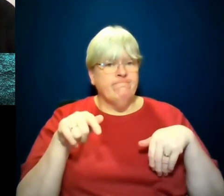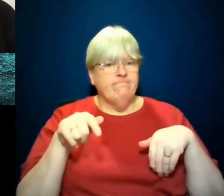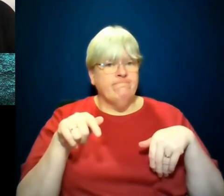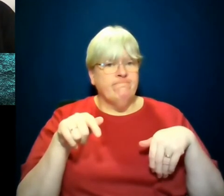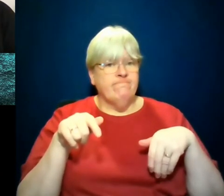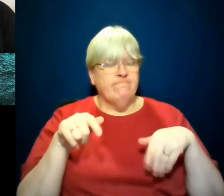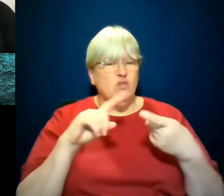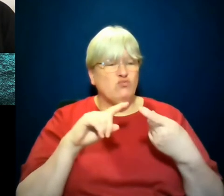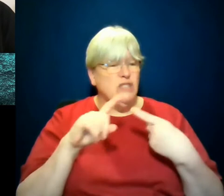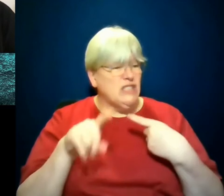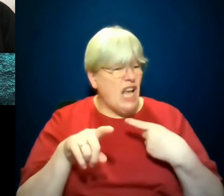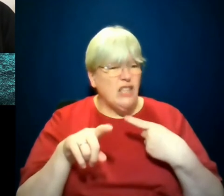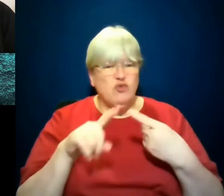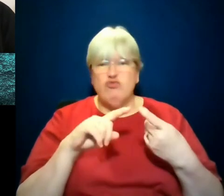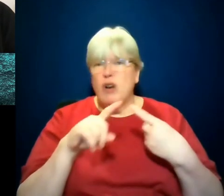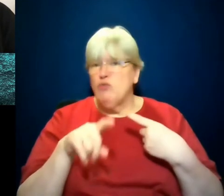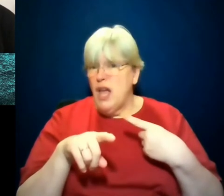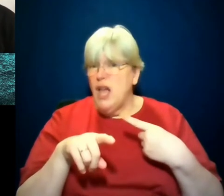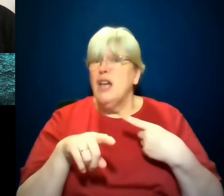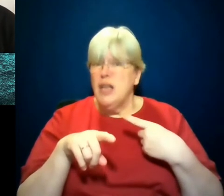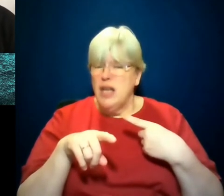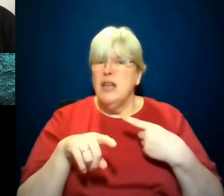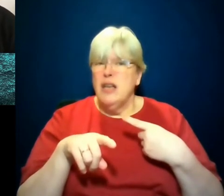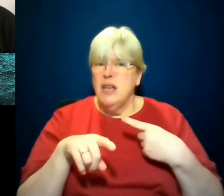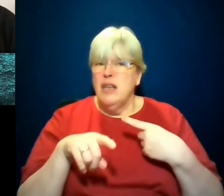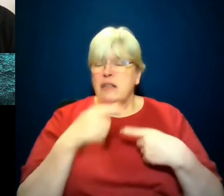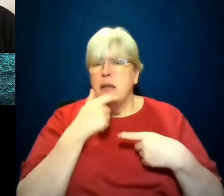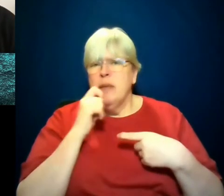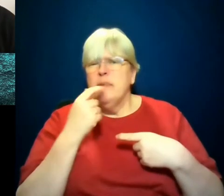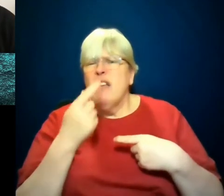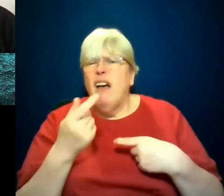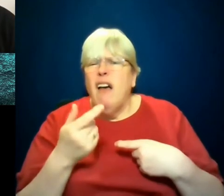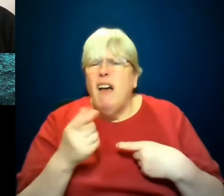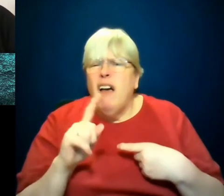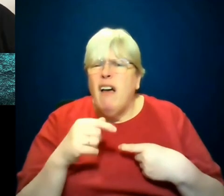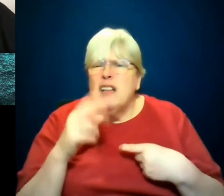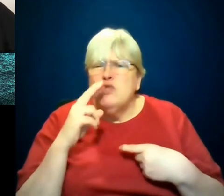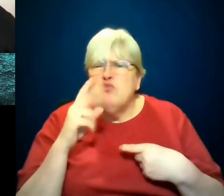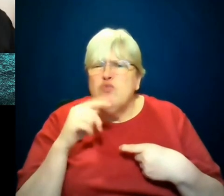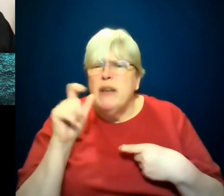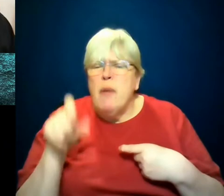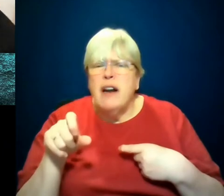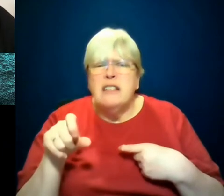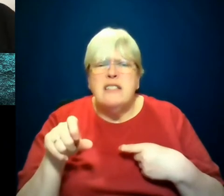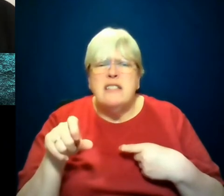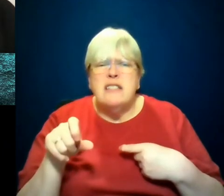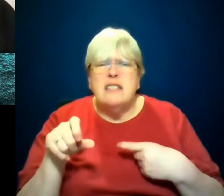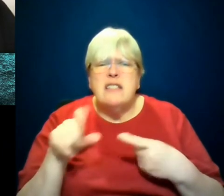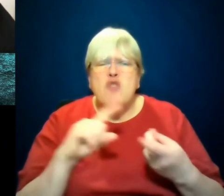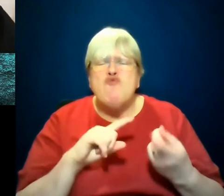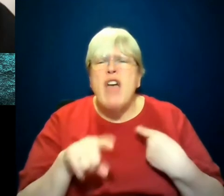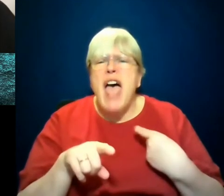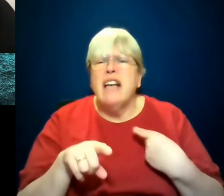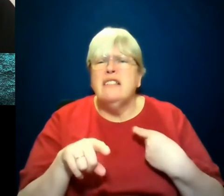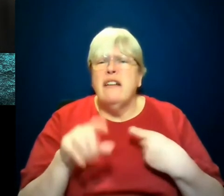reactionary. And, and, and, and there are plenty of people who are like, he's a, he's a, um, what's the word they always use? He's a reactive character. He's not